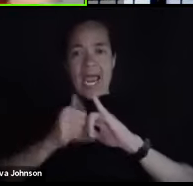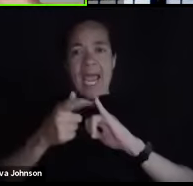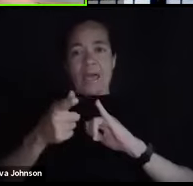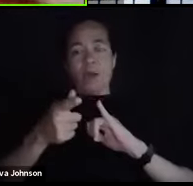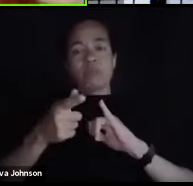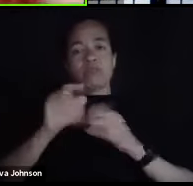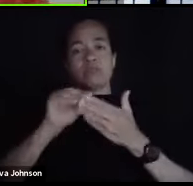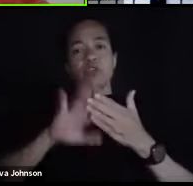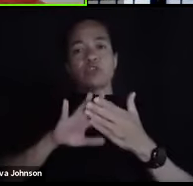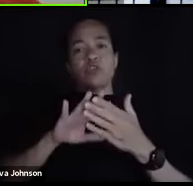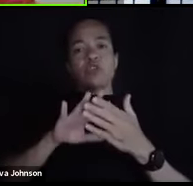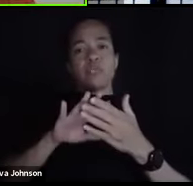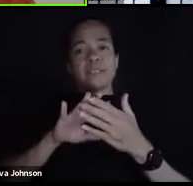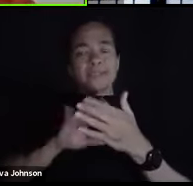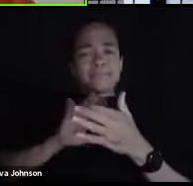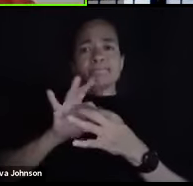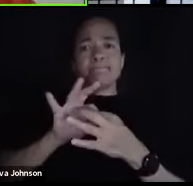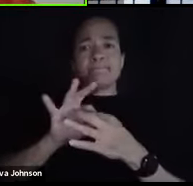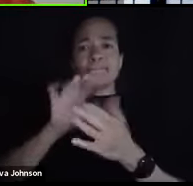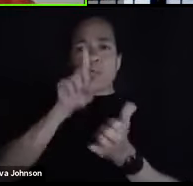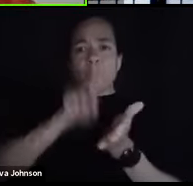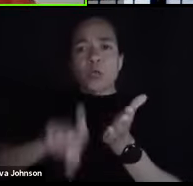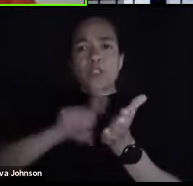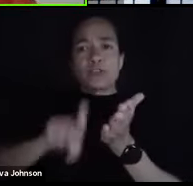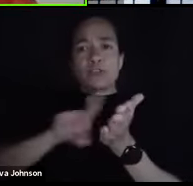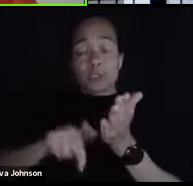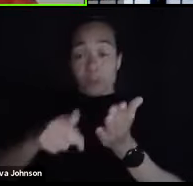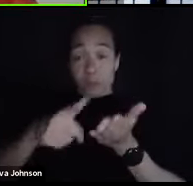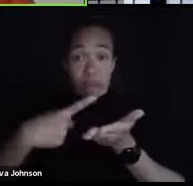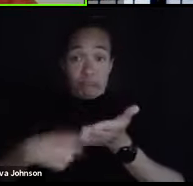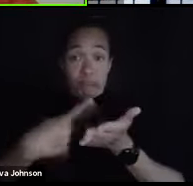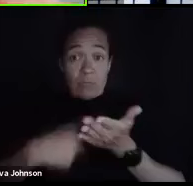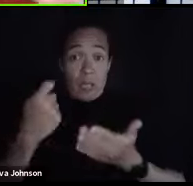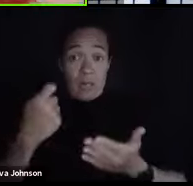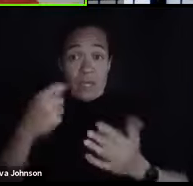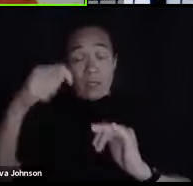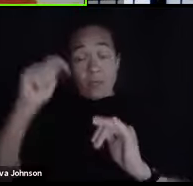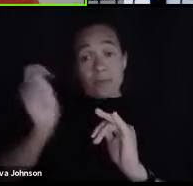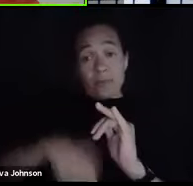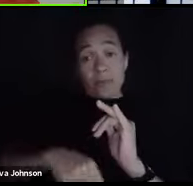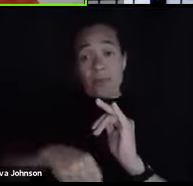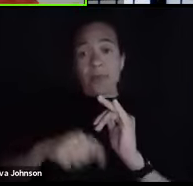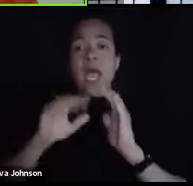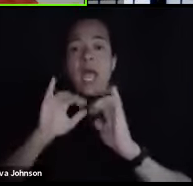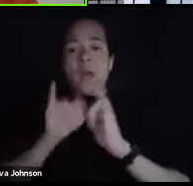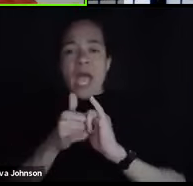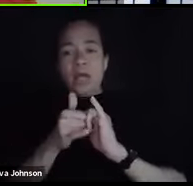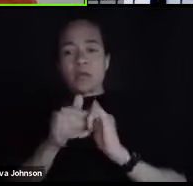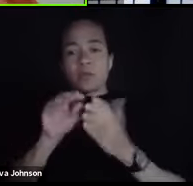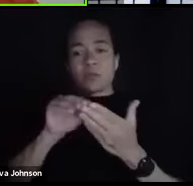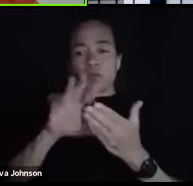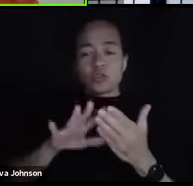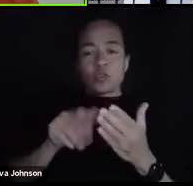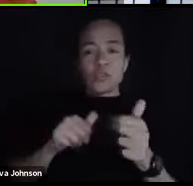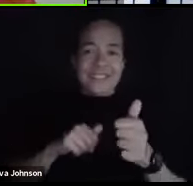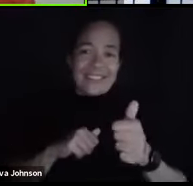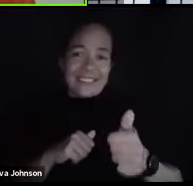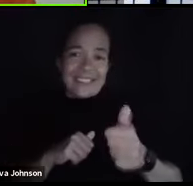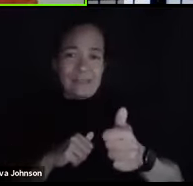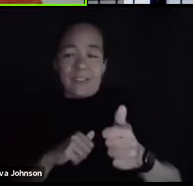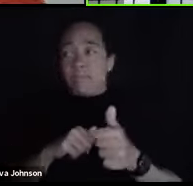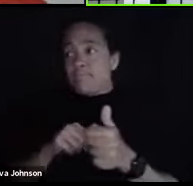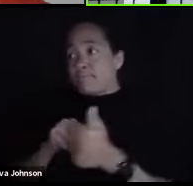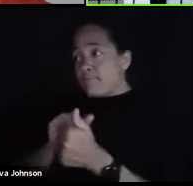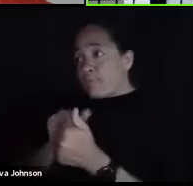do students get into helping with research? Why don't you talk a little bit about that earlier? Could you go a little bit more in depth about how students can talk with the professors about doing some